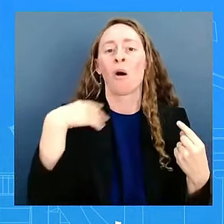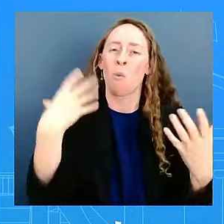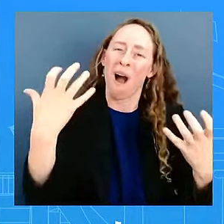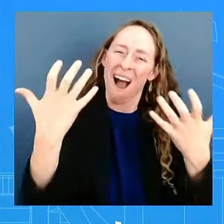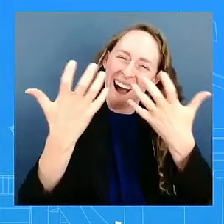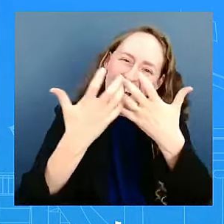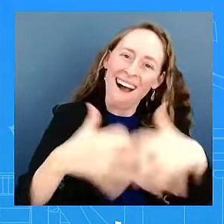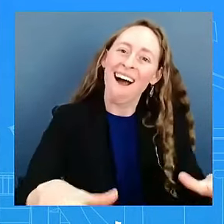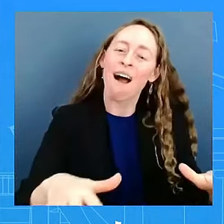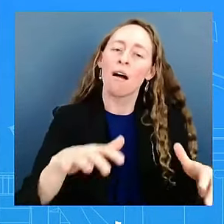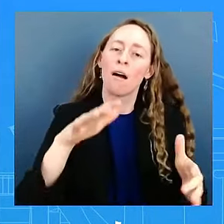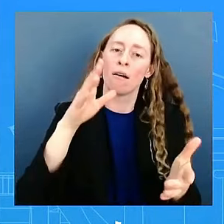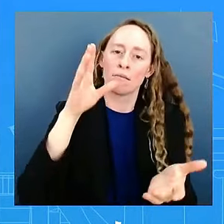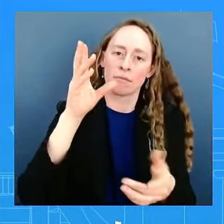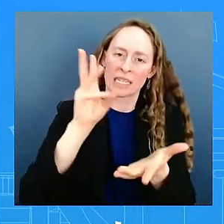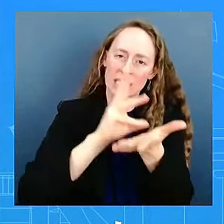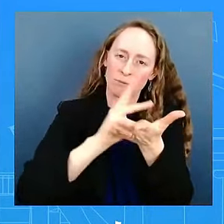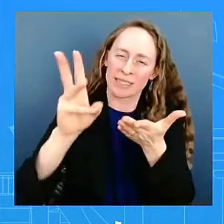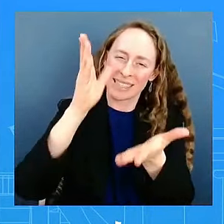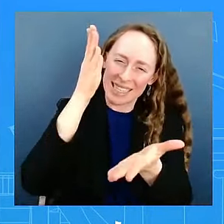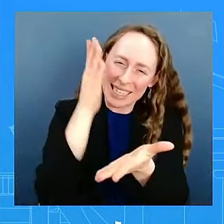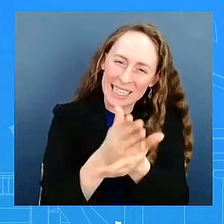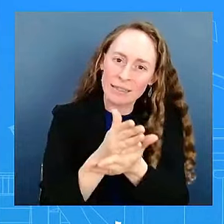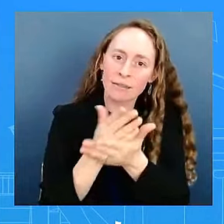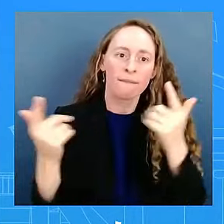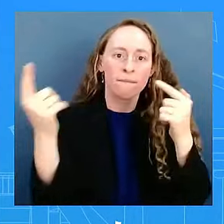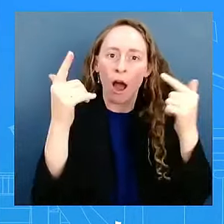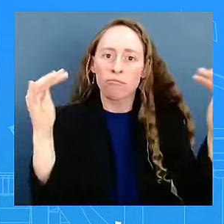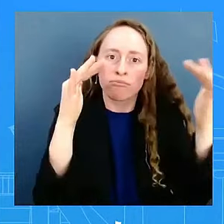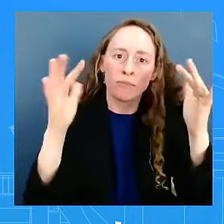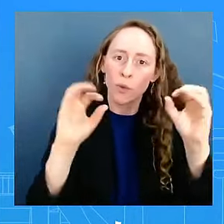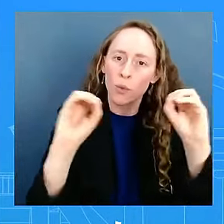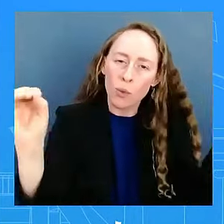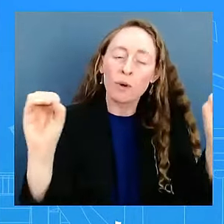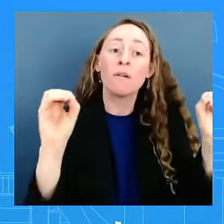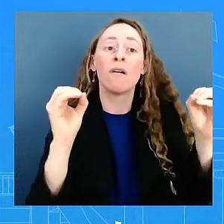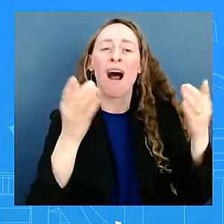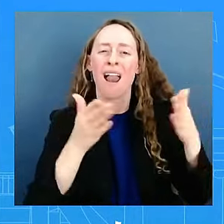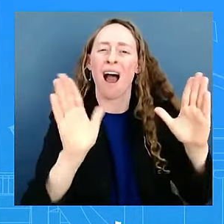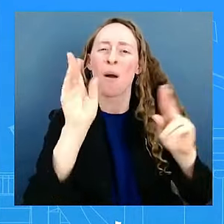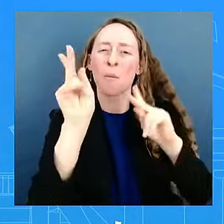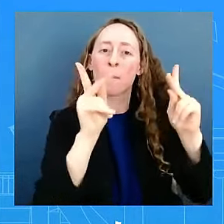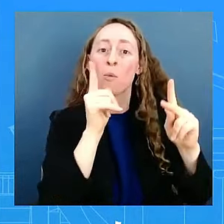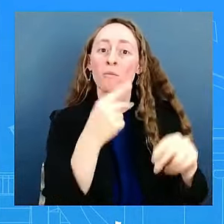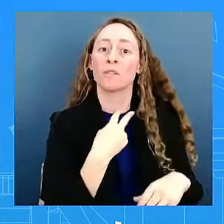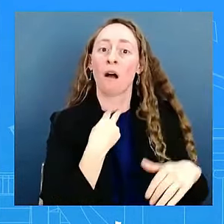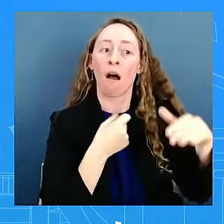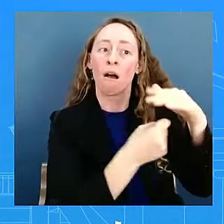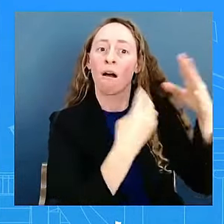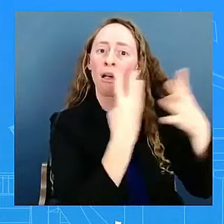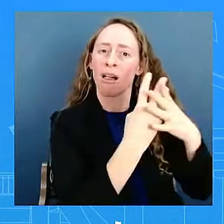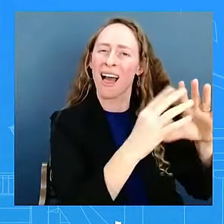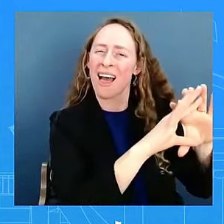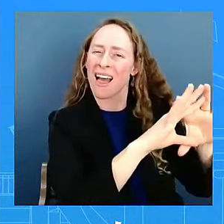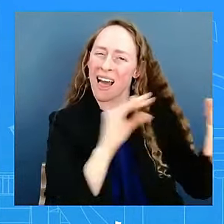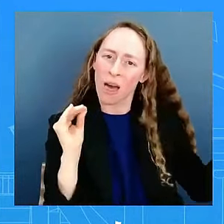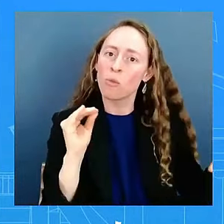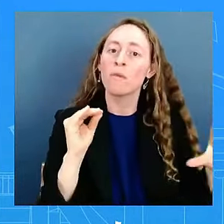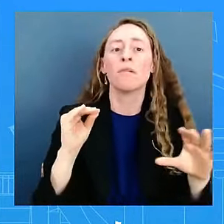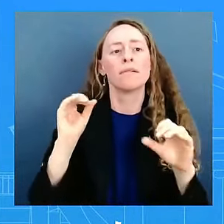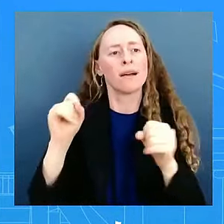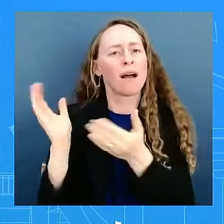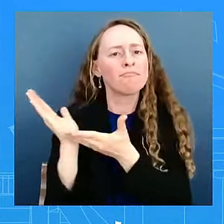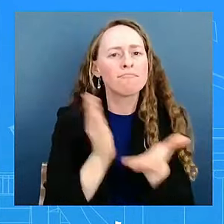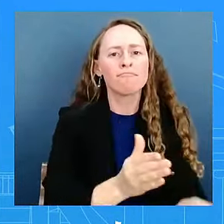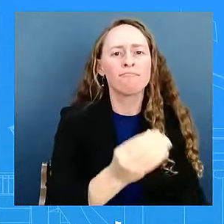home with their families, and get some more humanitarian assistance in there. I know I keep coming back to that, but it's important that we do keep coming back to that